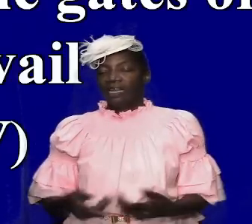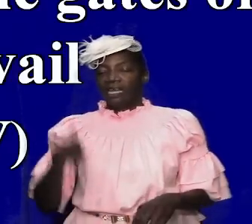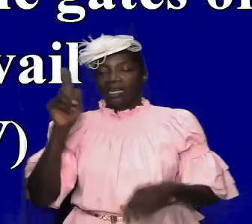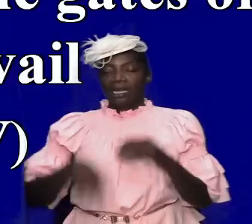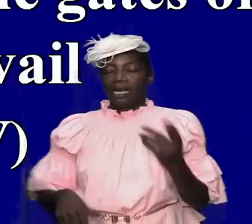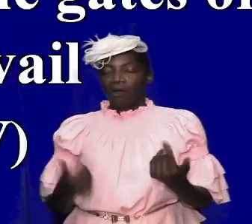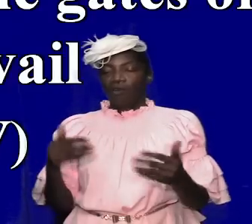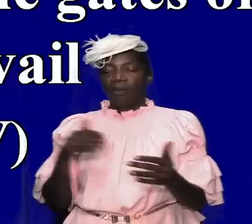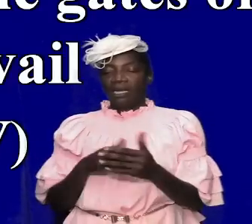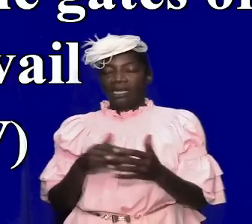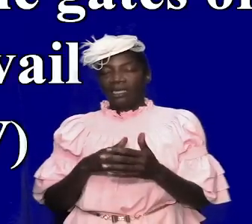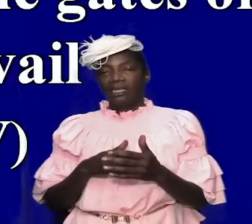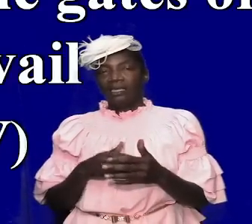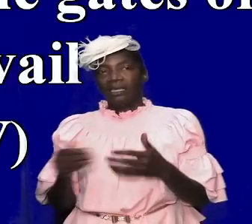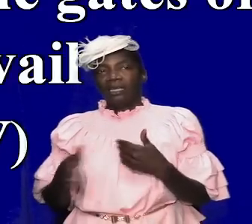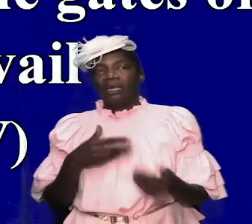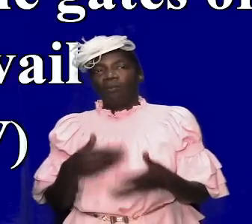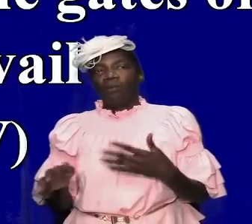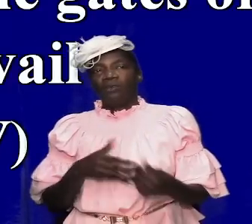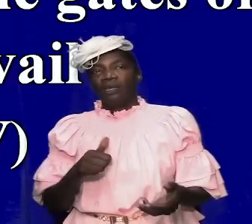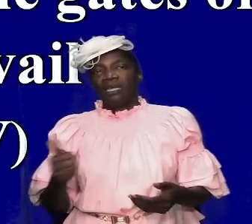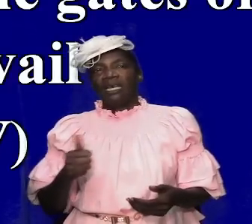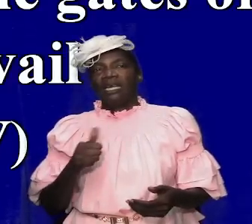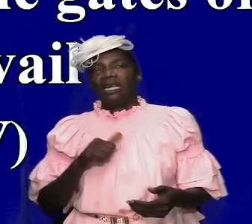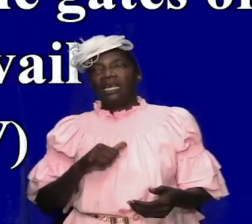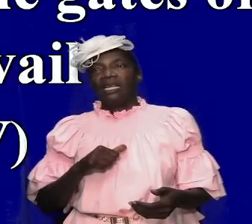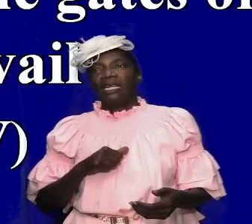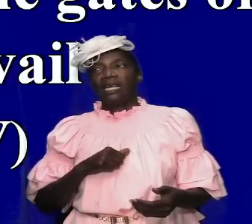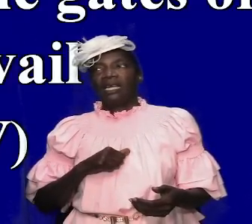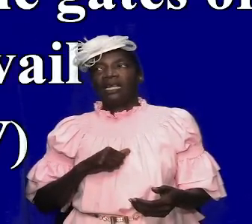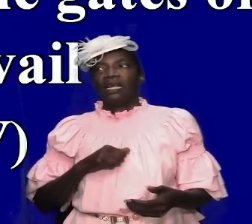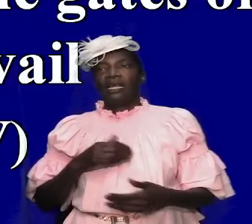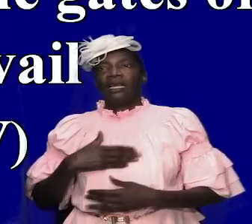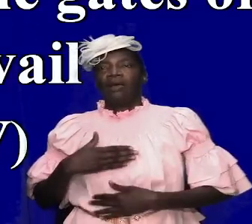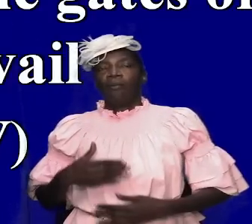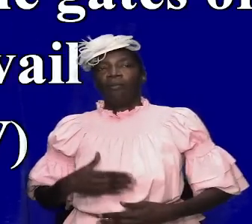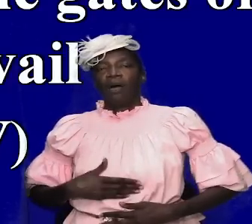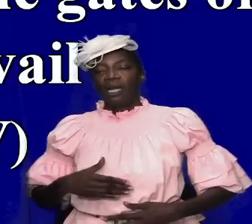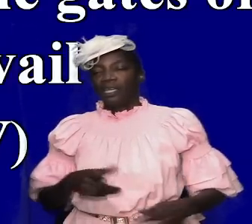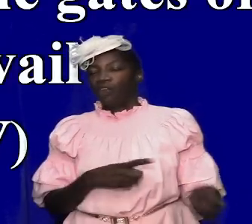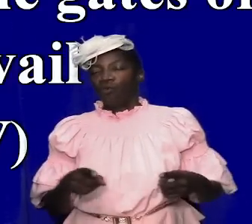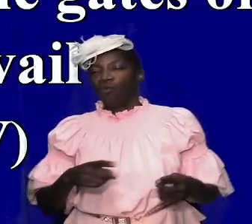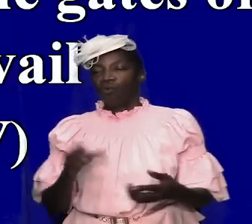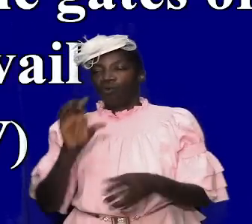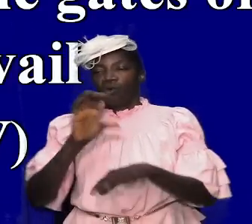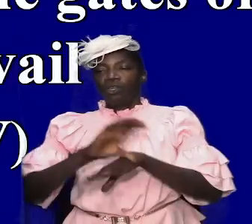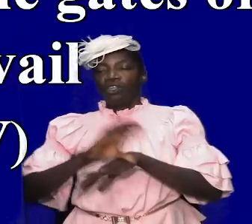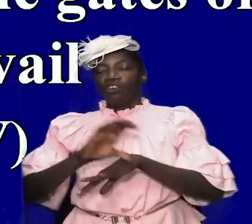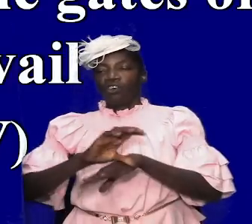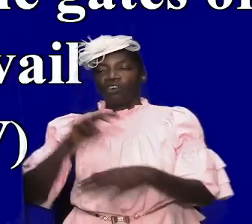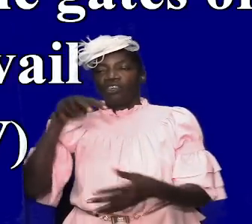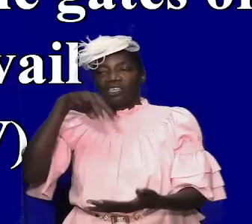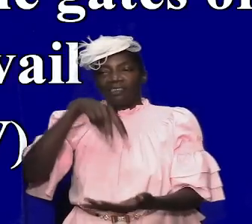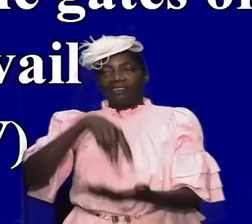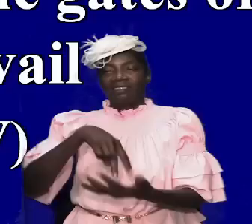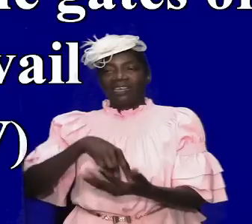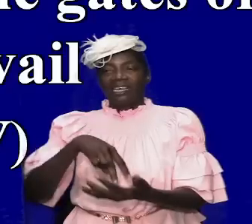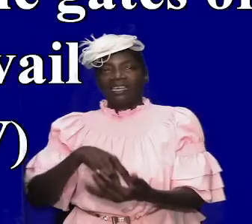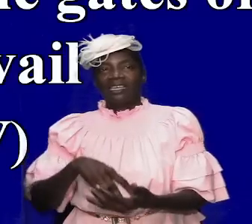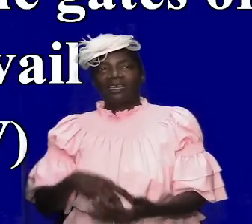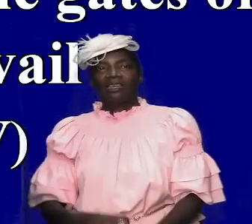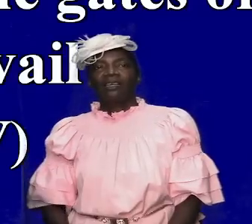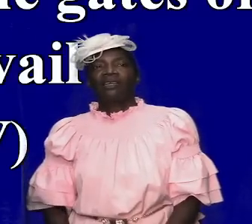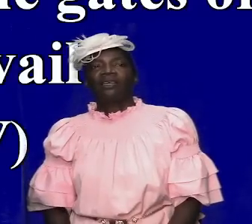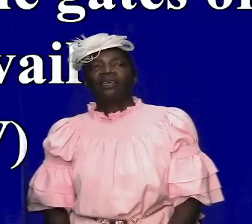a fact that no matter what anybody do the church is going to stand but i want to make the point